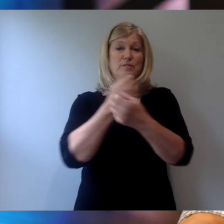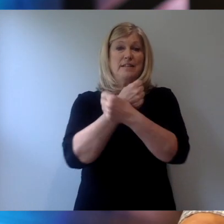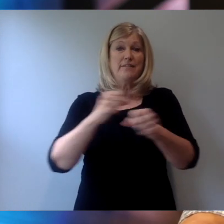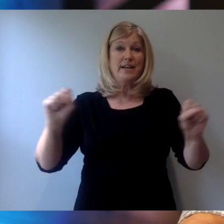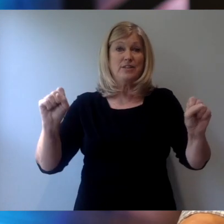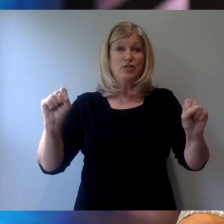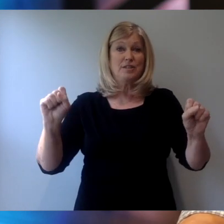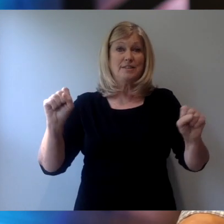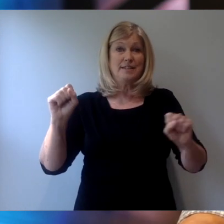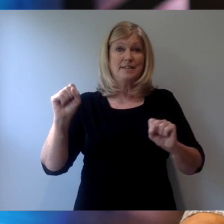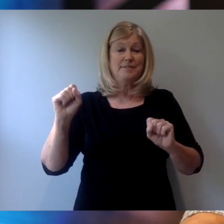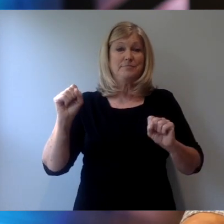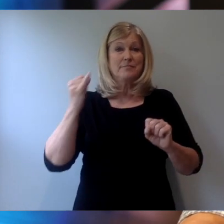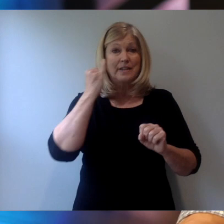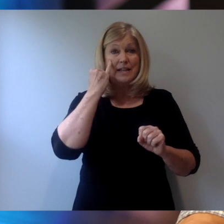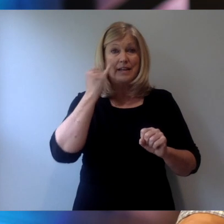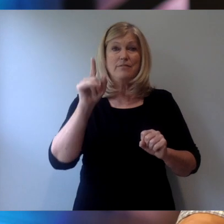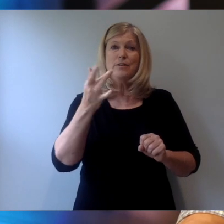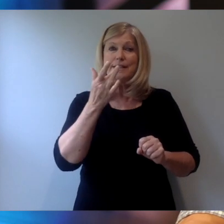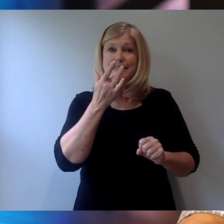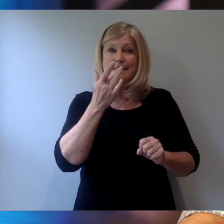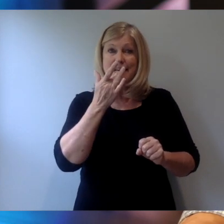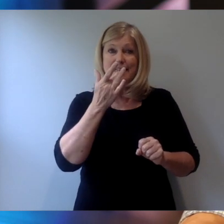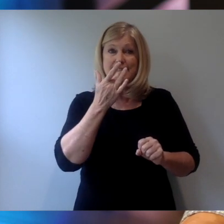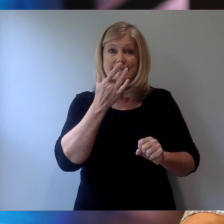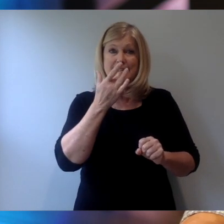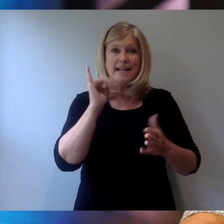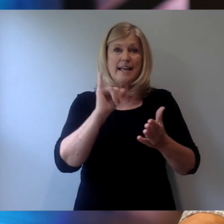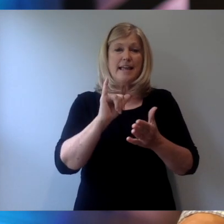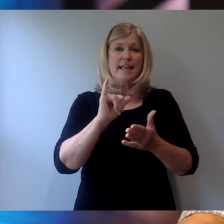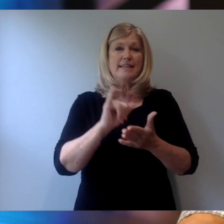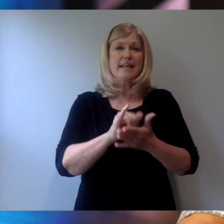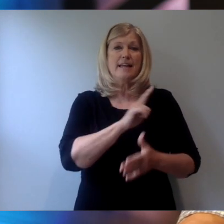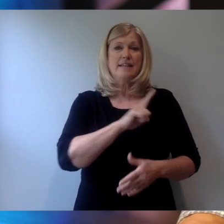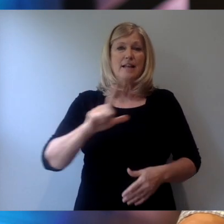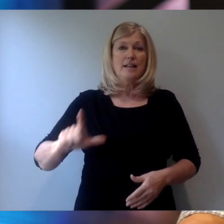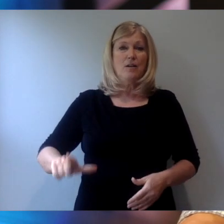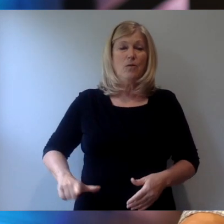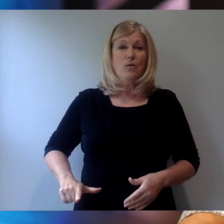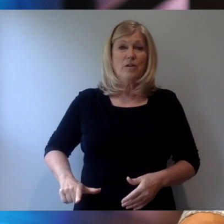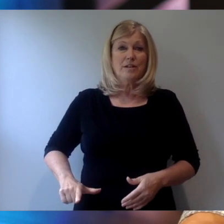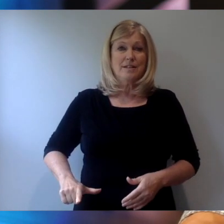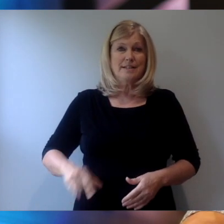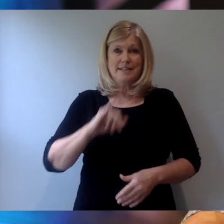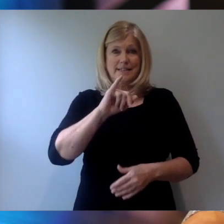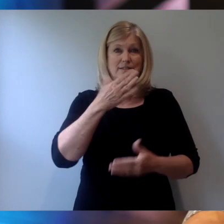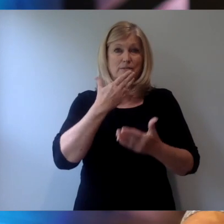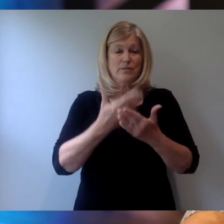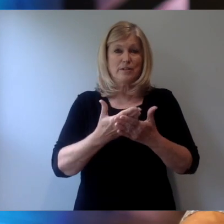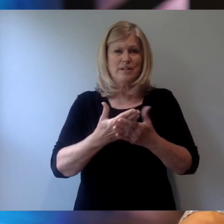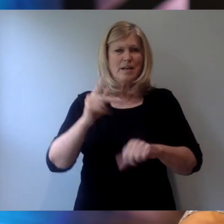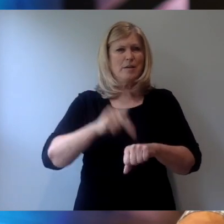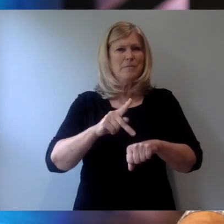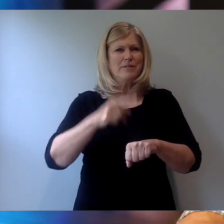you have tasted that the Lord is good. Peter says put away